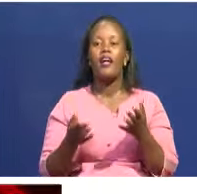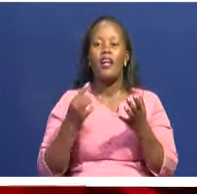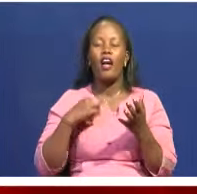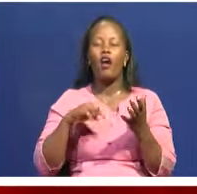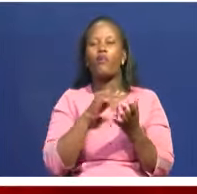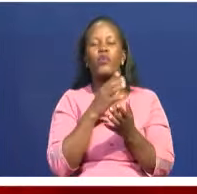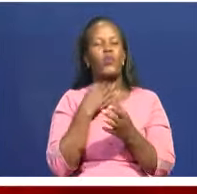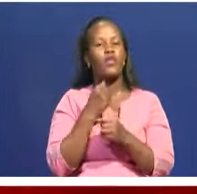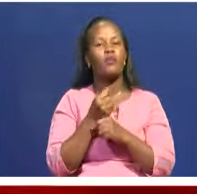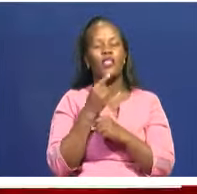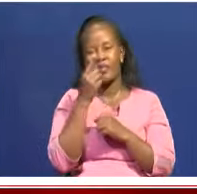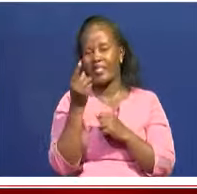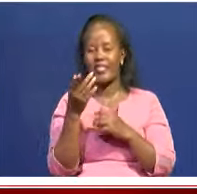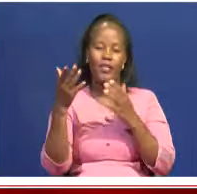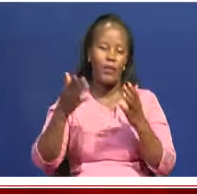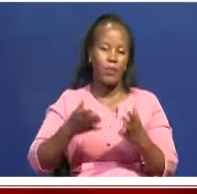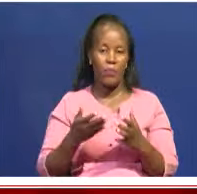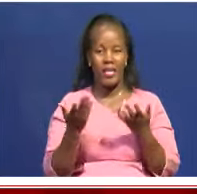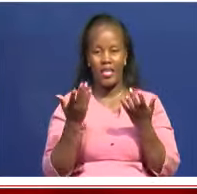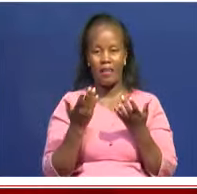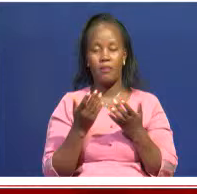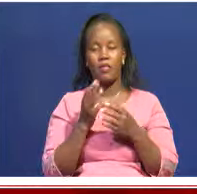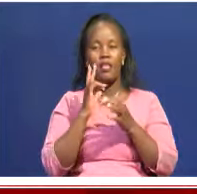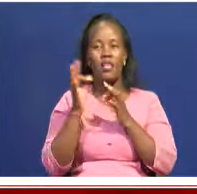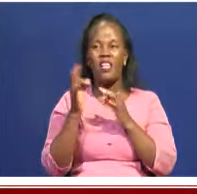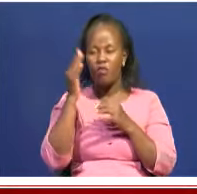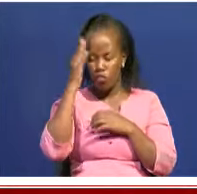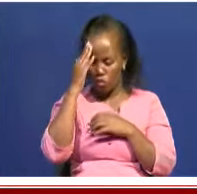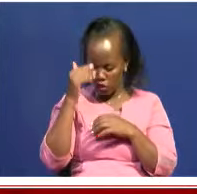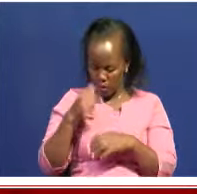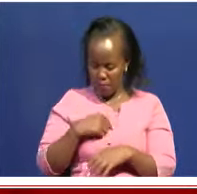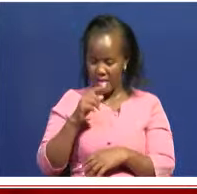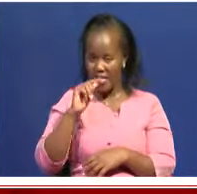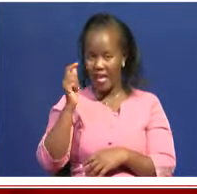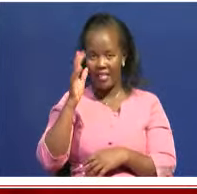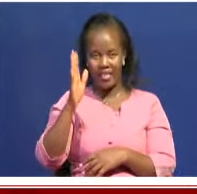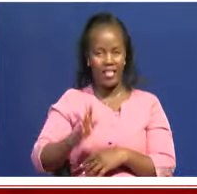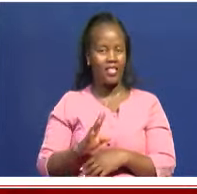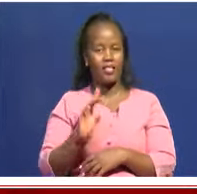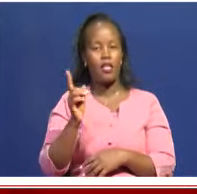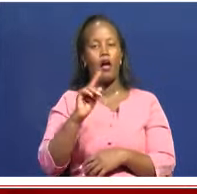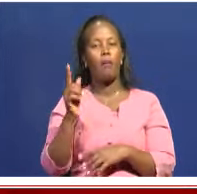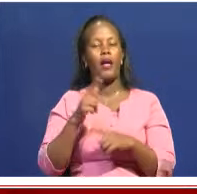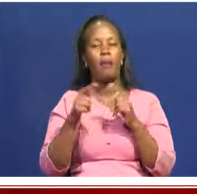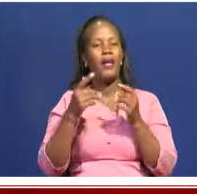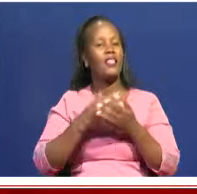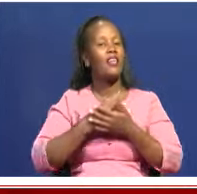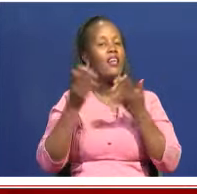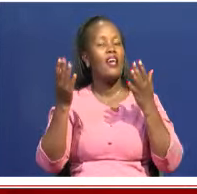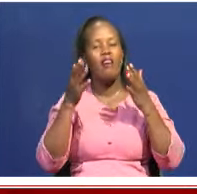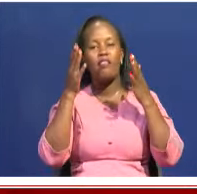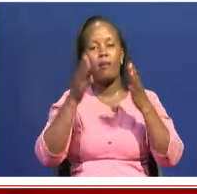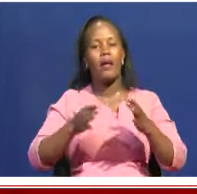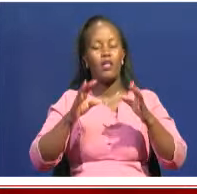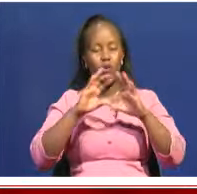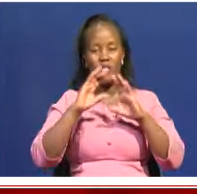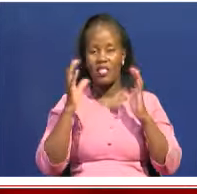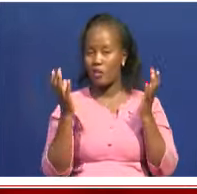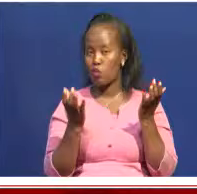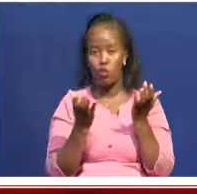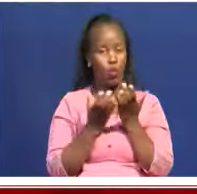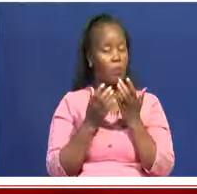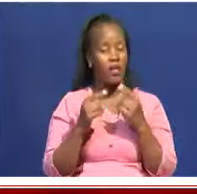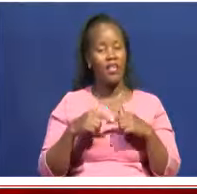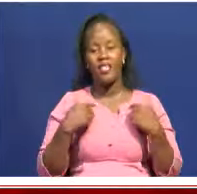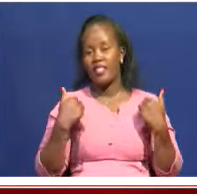welcome back home. When you welcome back home, it's not just you and me as Kenyans, it's everyone in the globe. Chinese, Americans, anybody,